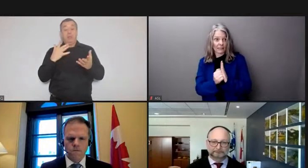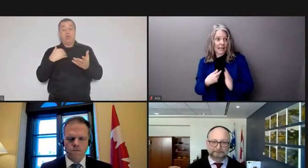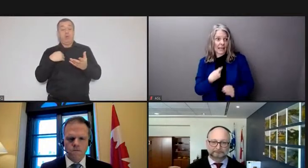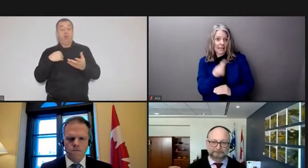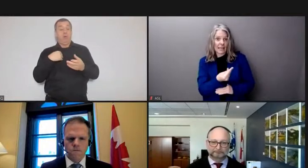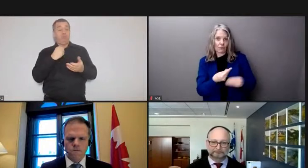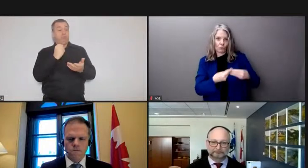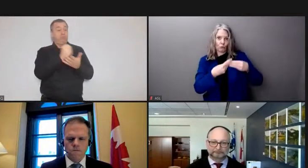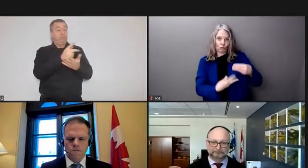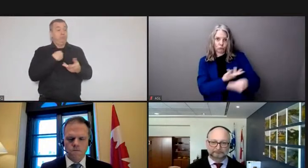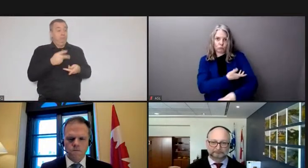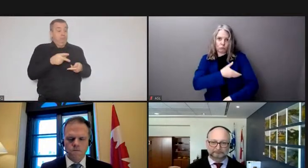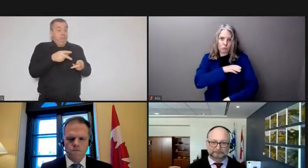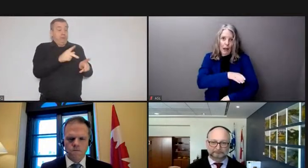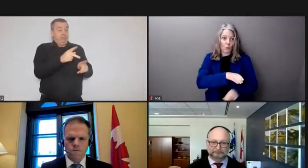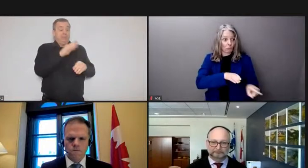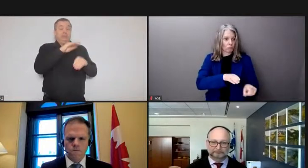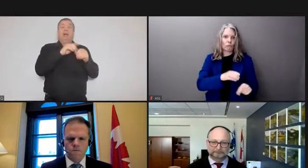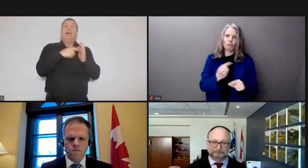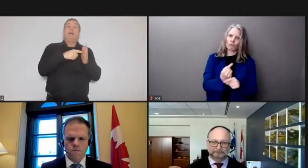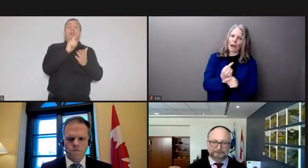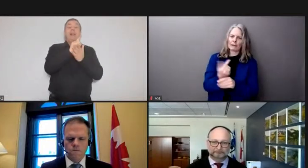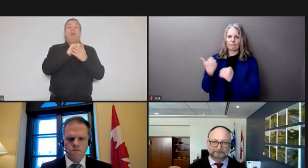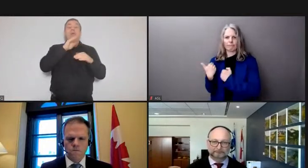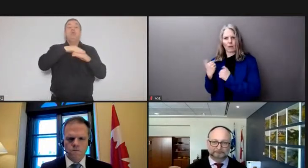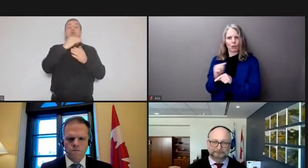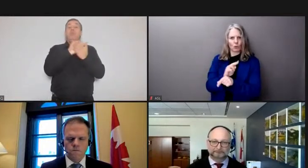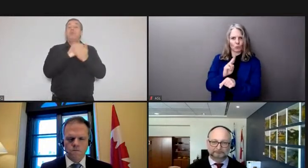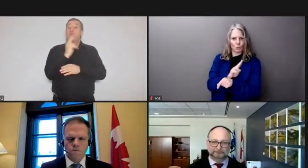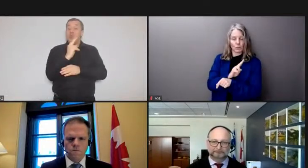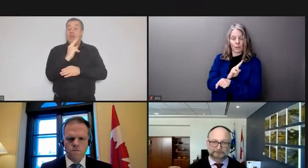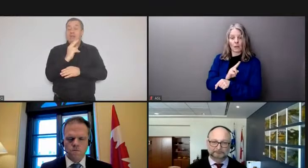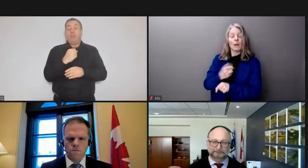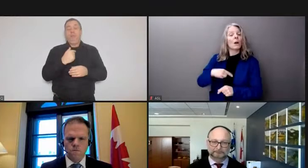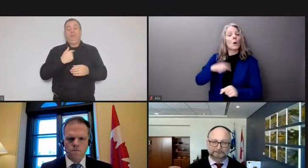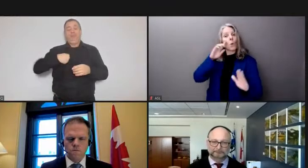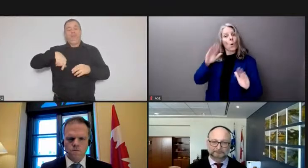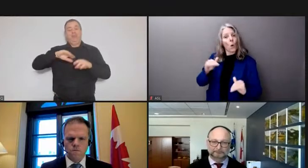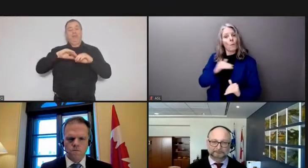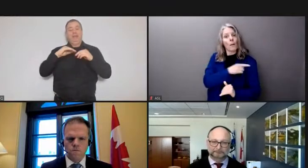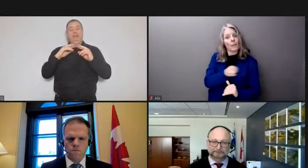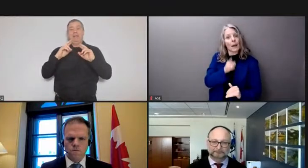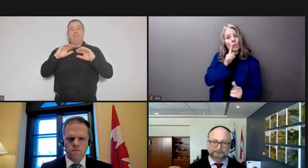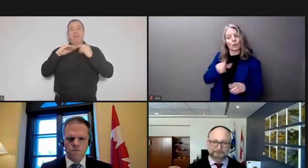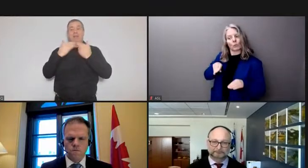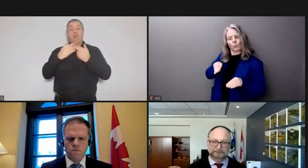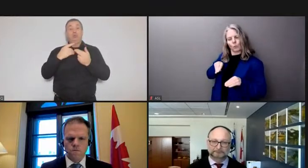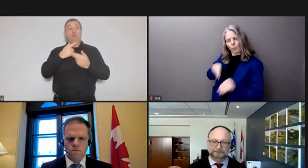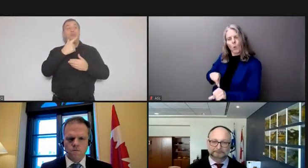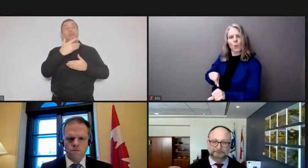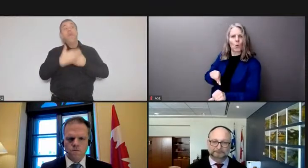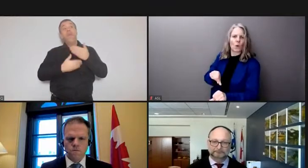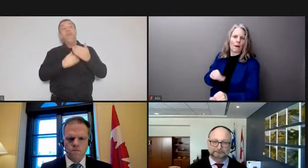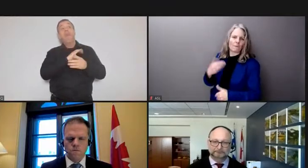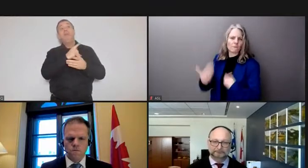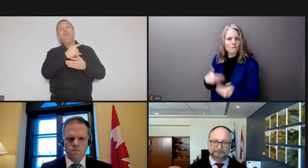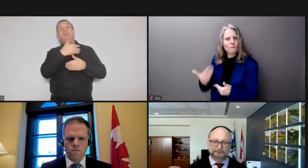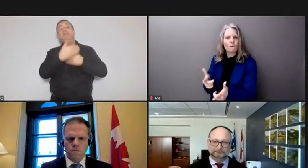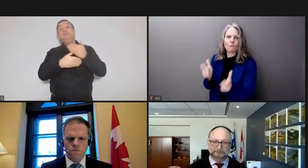think we all hope that this operation will be carried out as efficiently and as quickly as possible is because